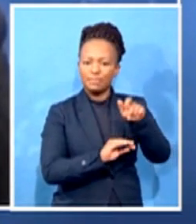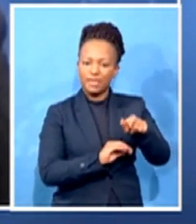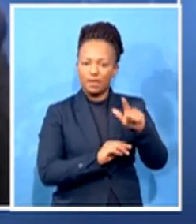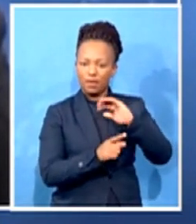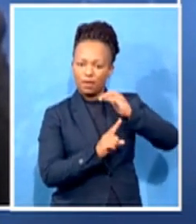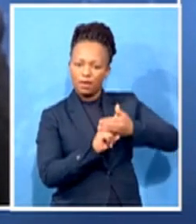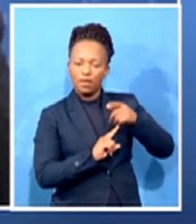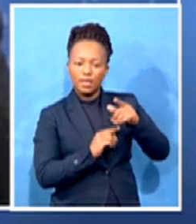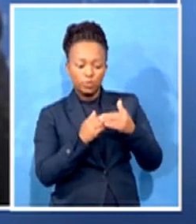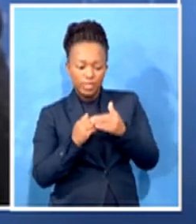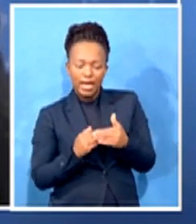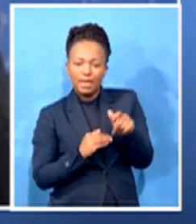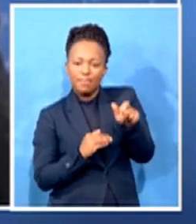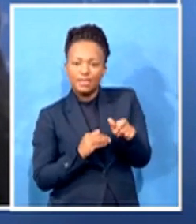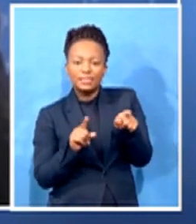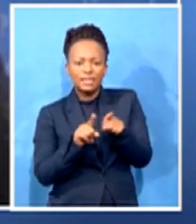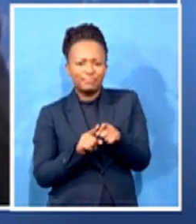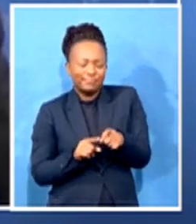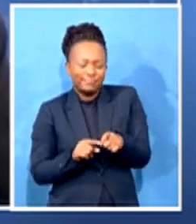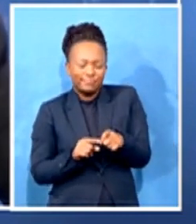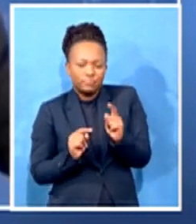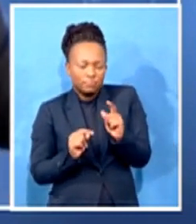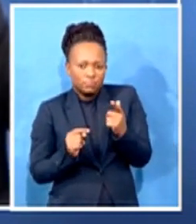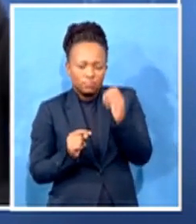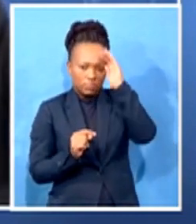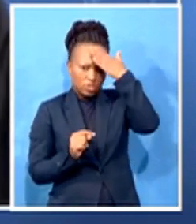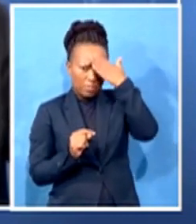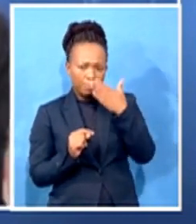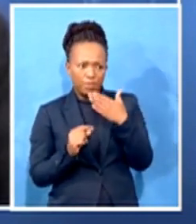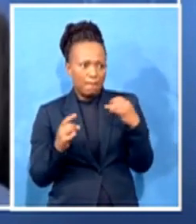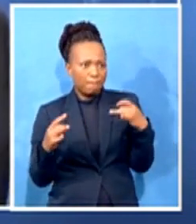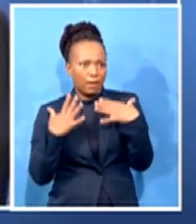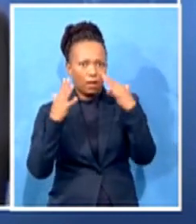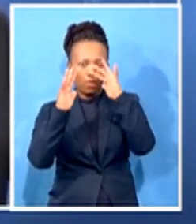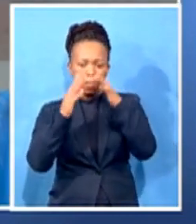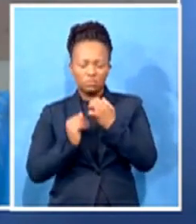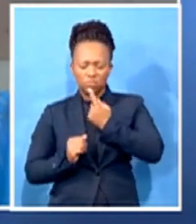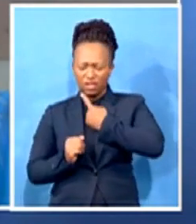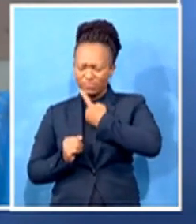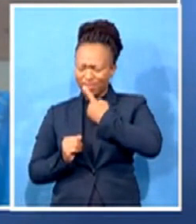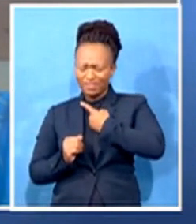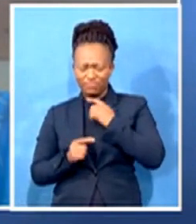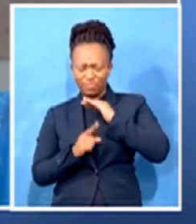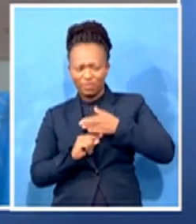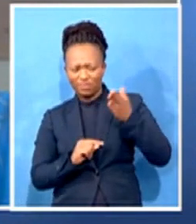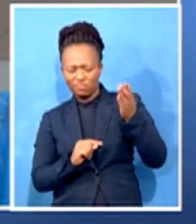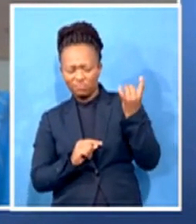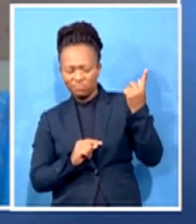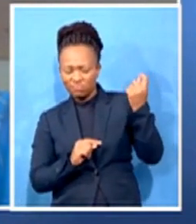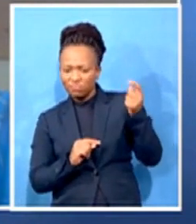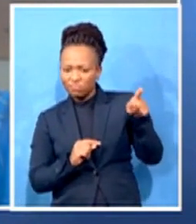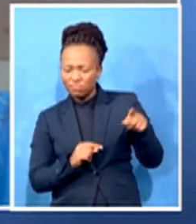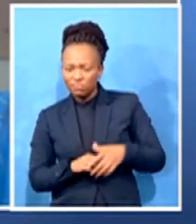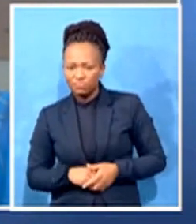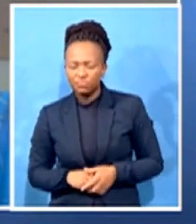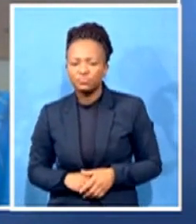Trump's view of the world. He is so self-centered. Do you think people who didn't believe in masks before will not